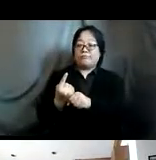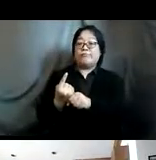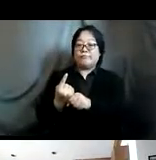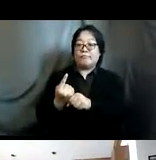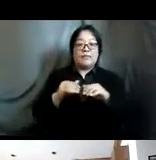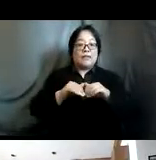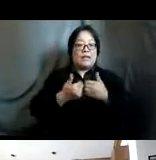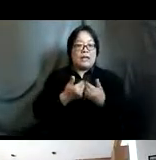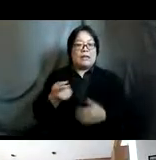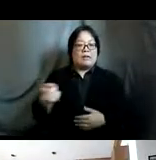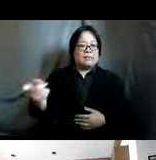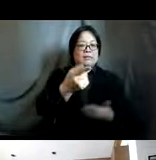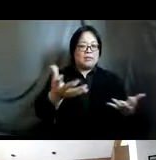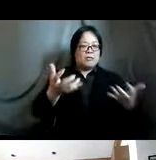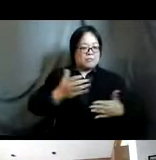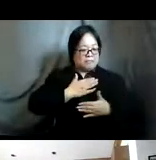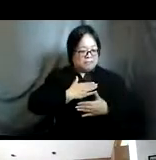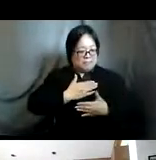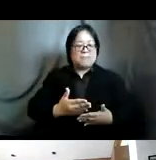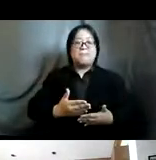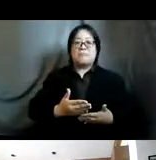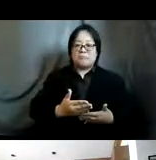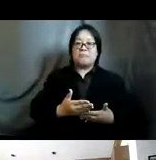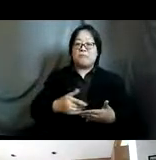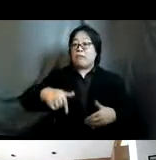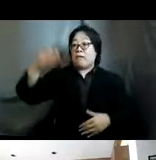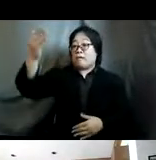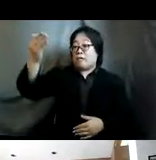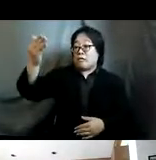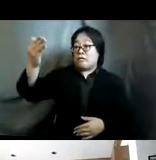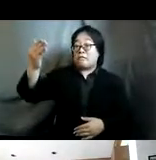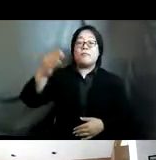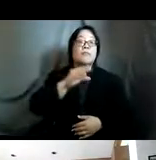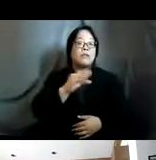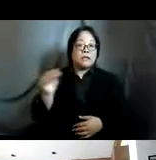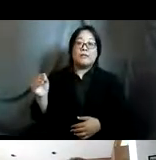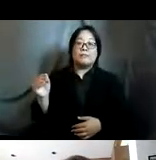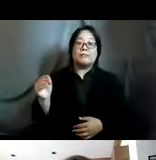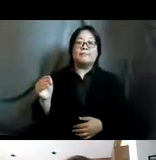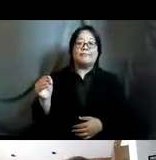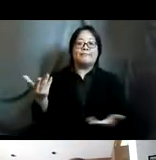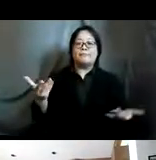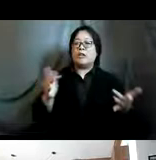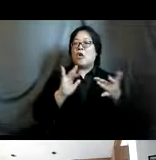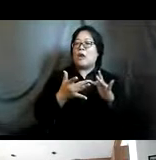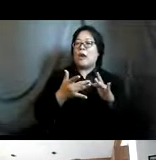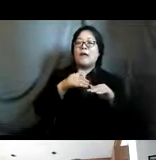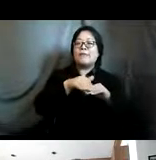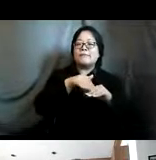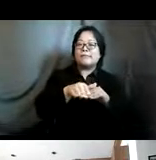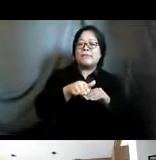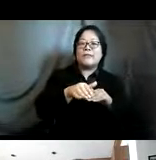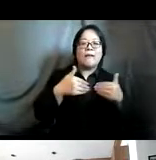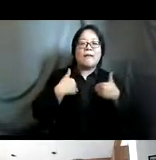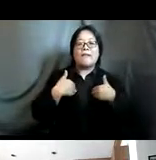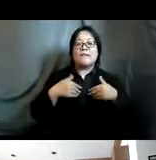you want to make your commitments towards this forum and again there will be an online submission which is available on